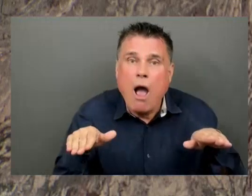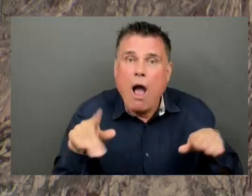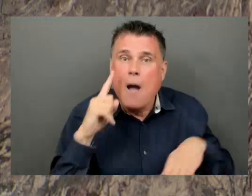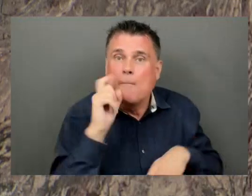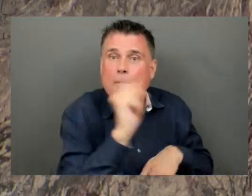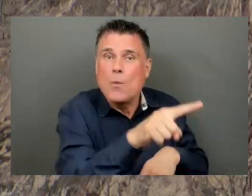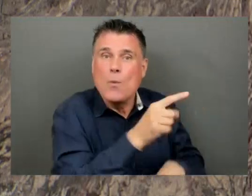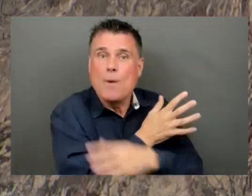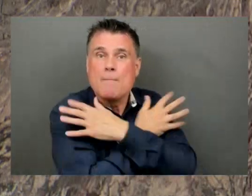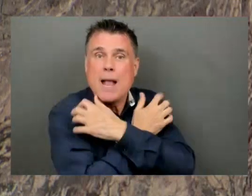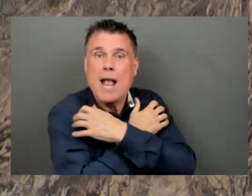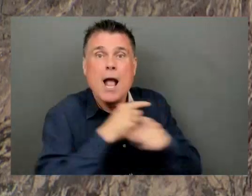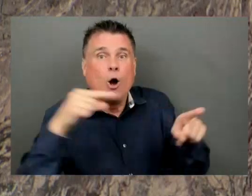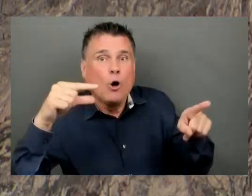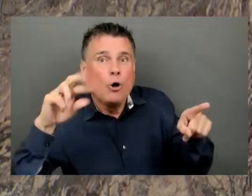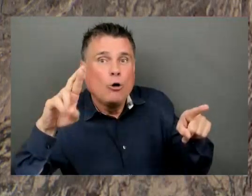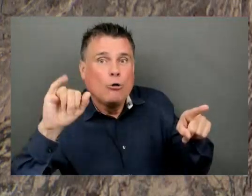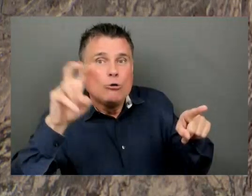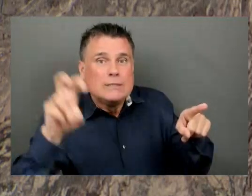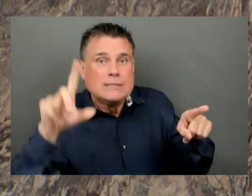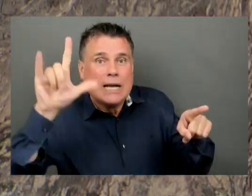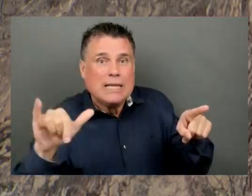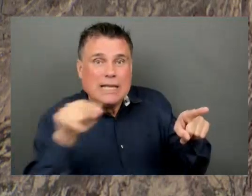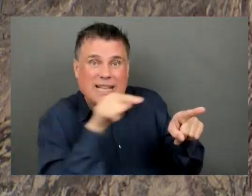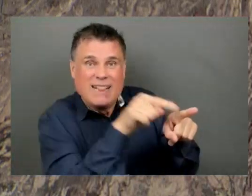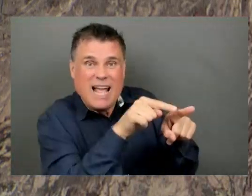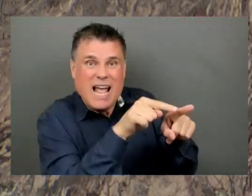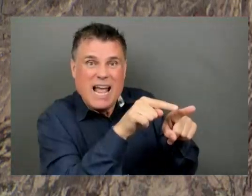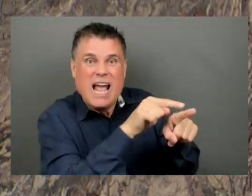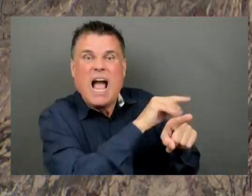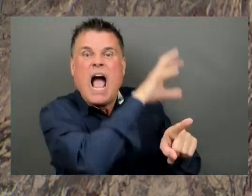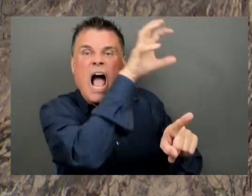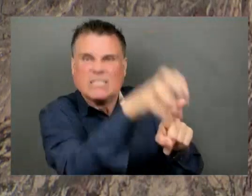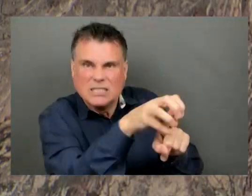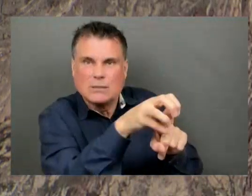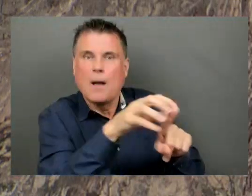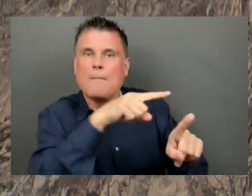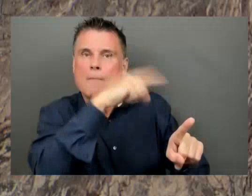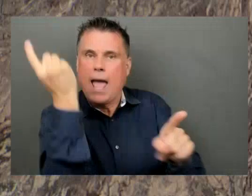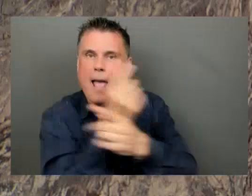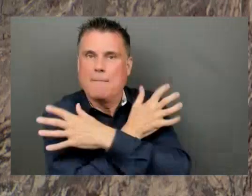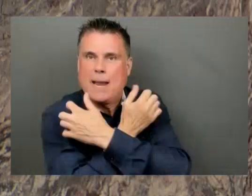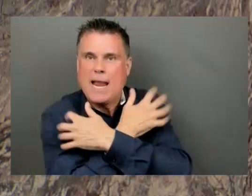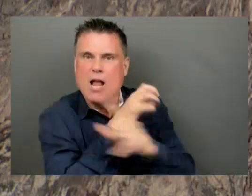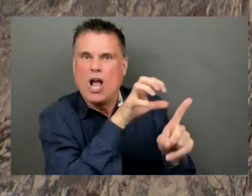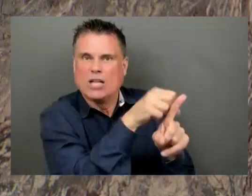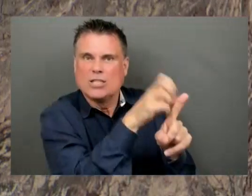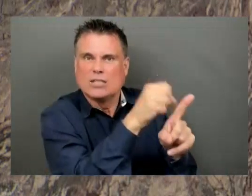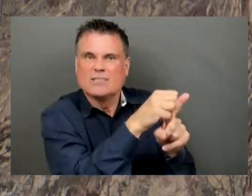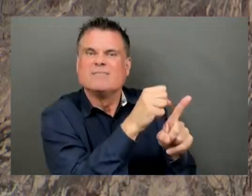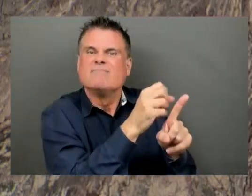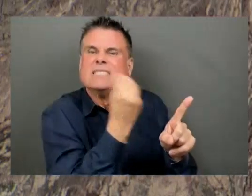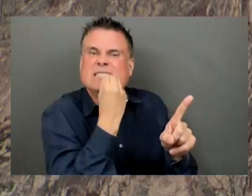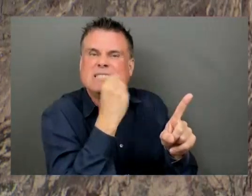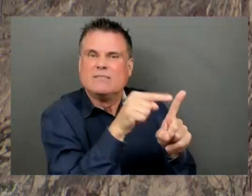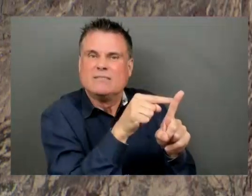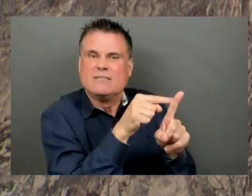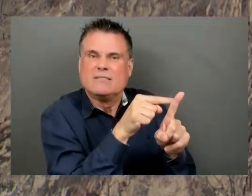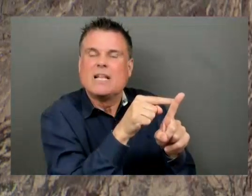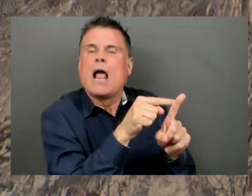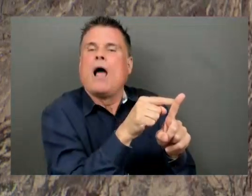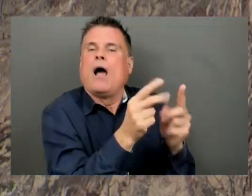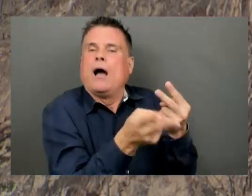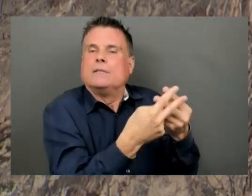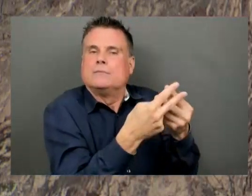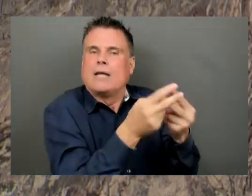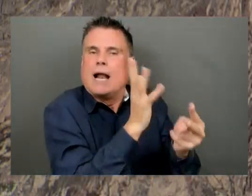stashed it in the ditch beside the house for snacking on later. While awe-inspiring, it is nerve-wracking. A family in the upper Pemberton